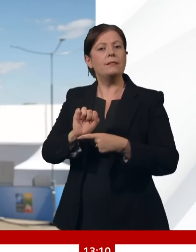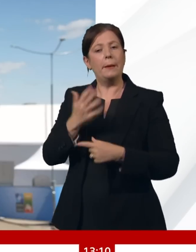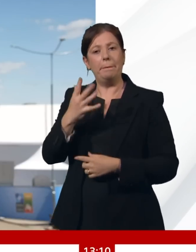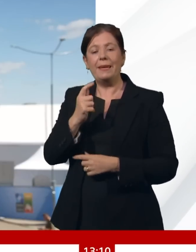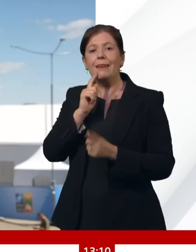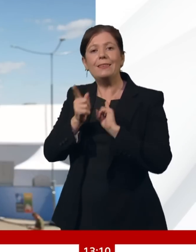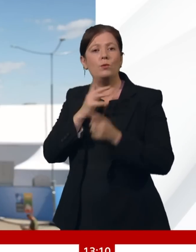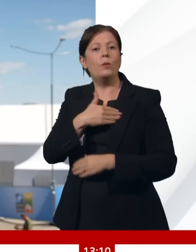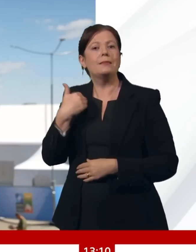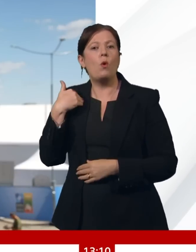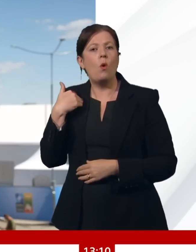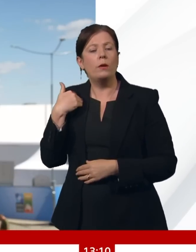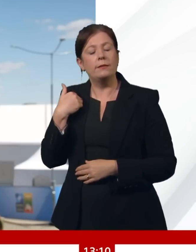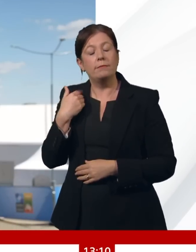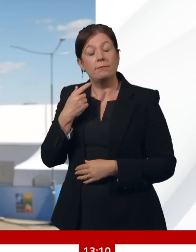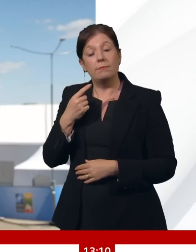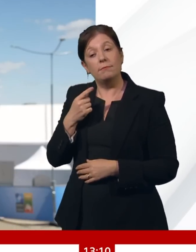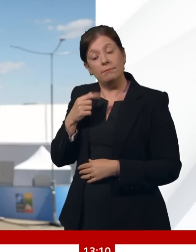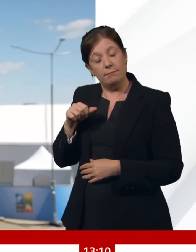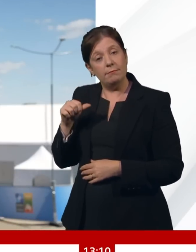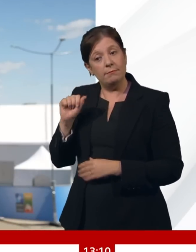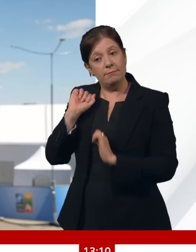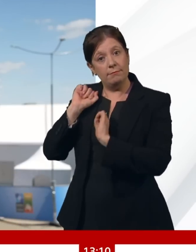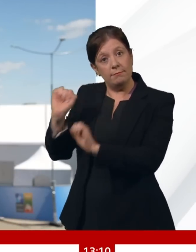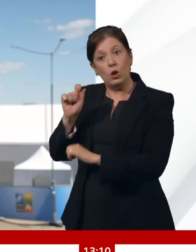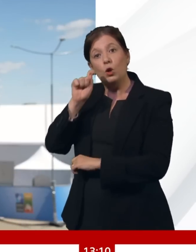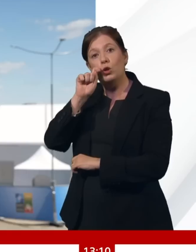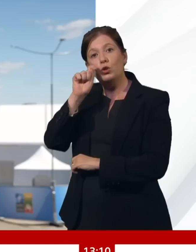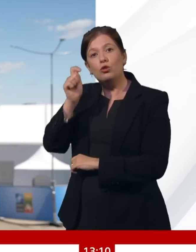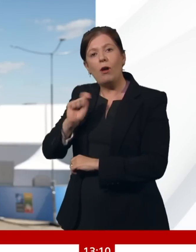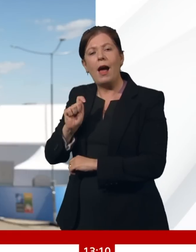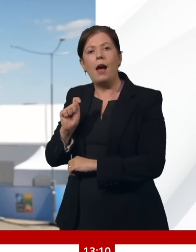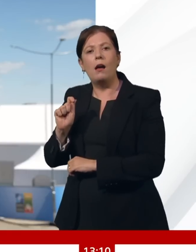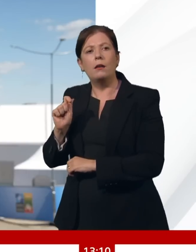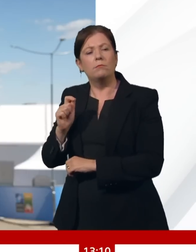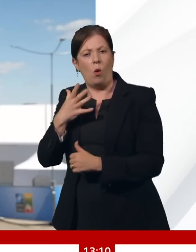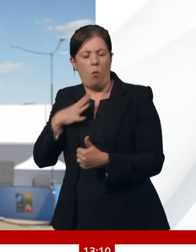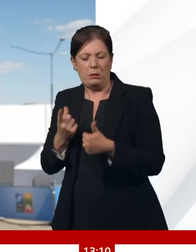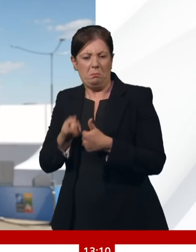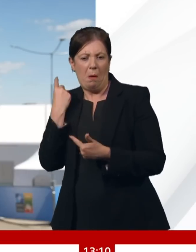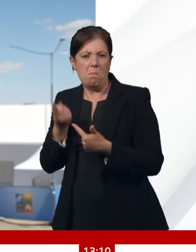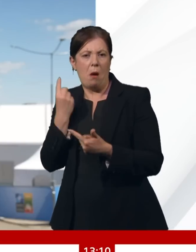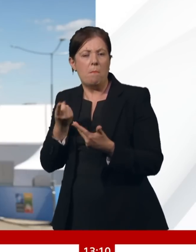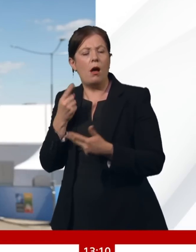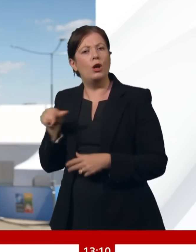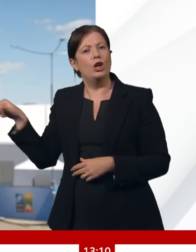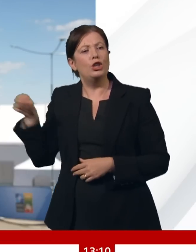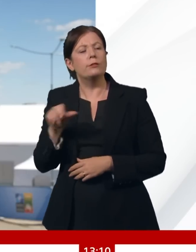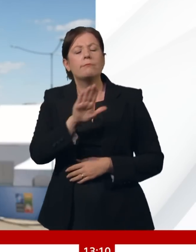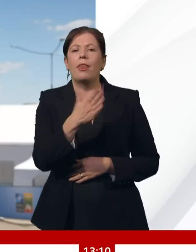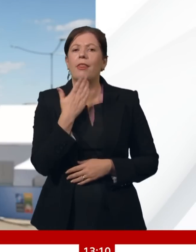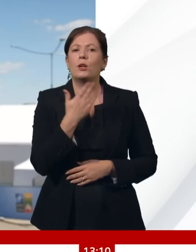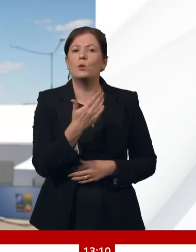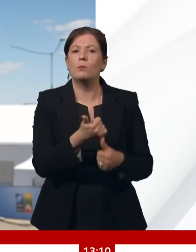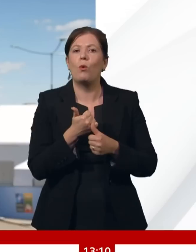he made the suggestion that Ukraine should at times be a little bit more grateful for the support it's getting from the international